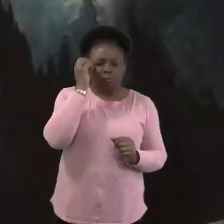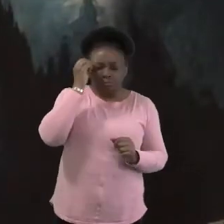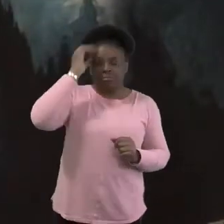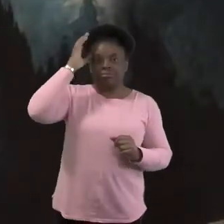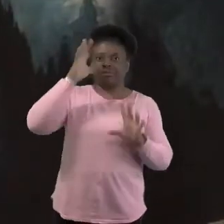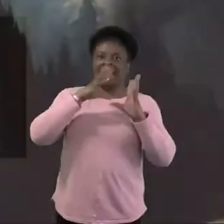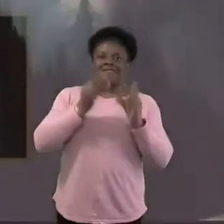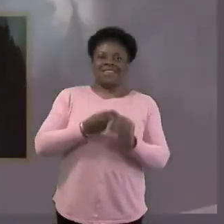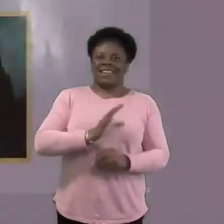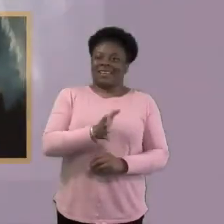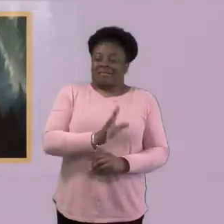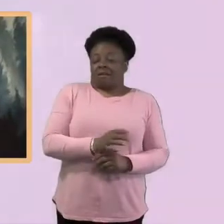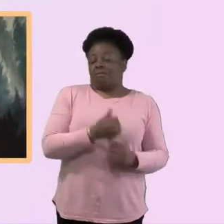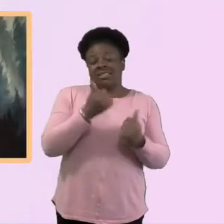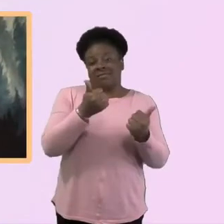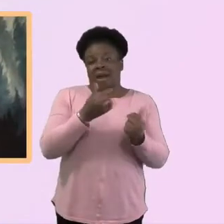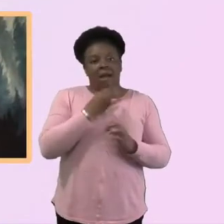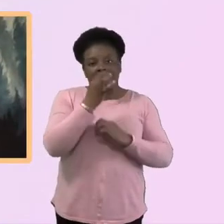Wow.